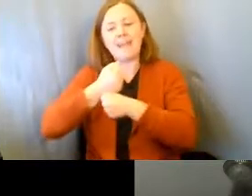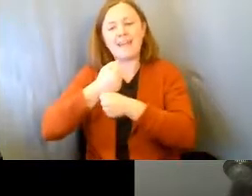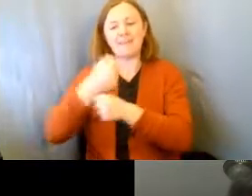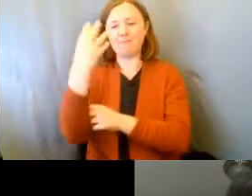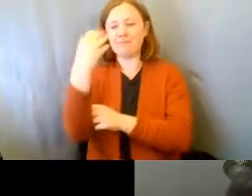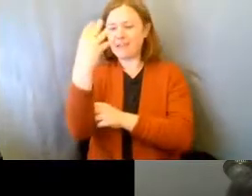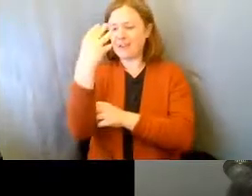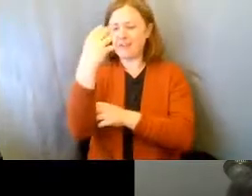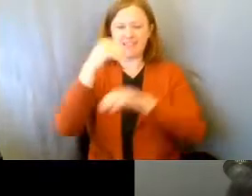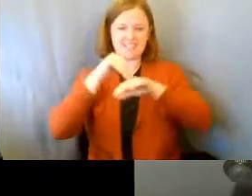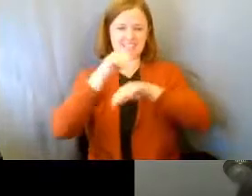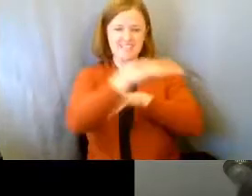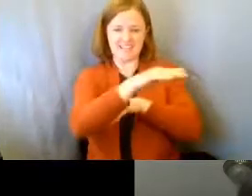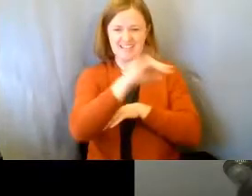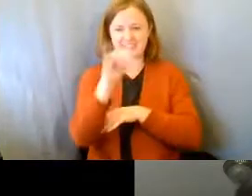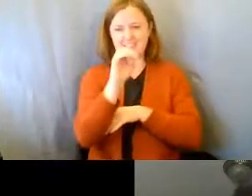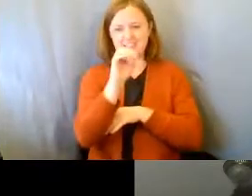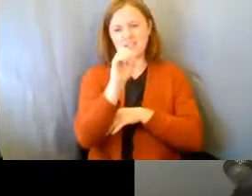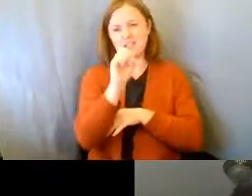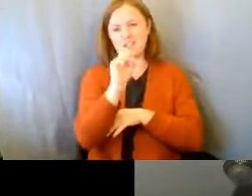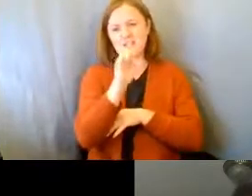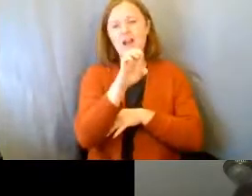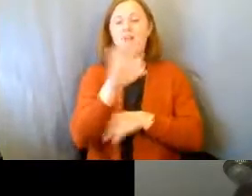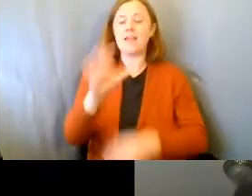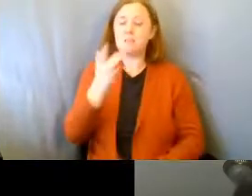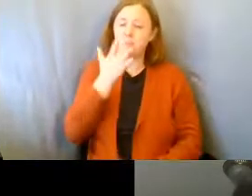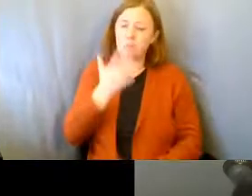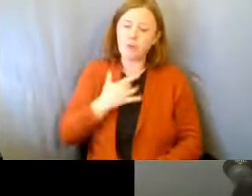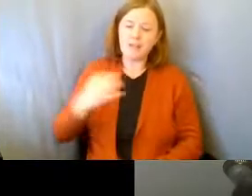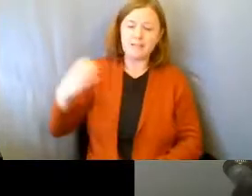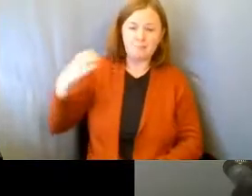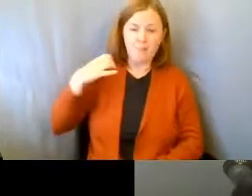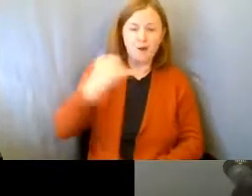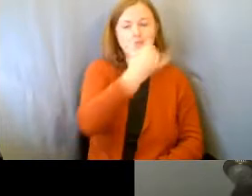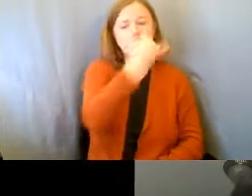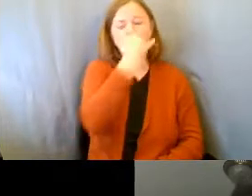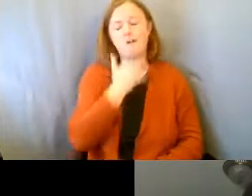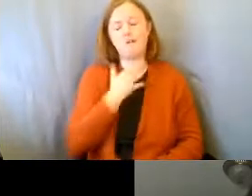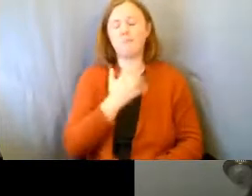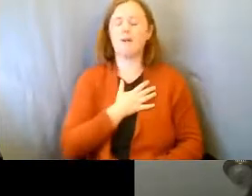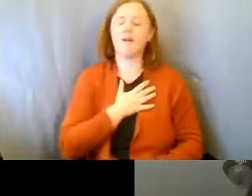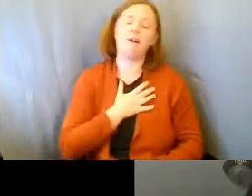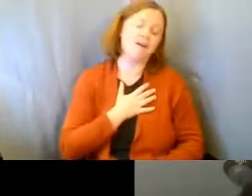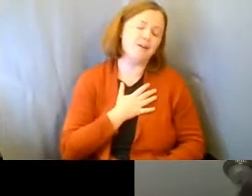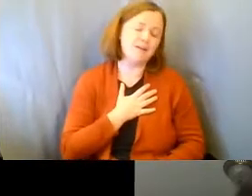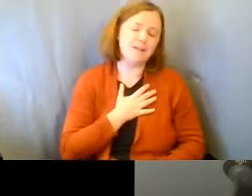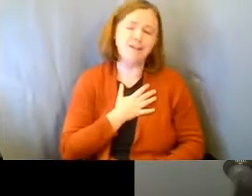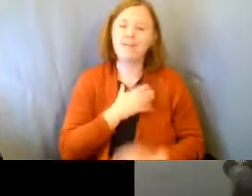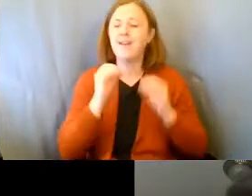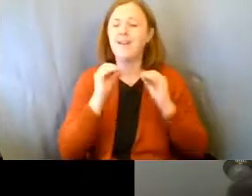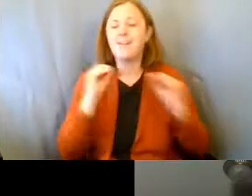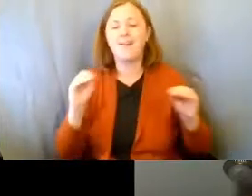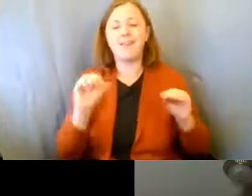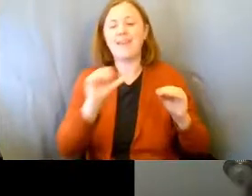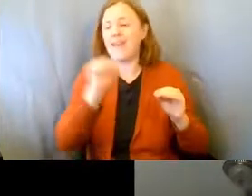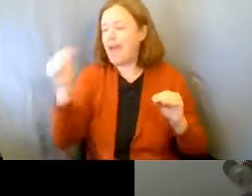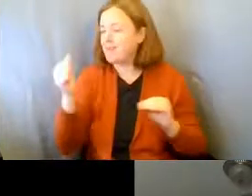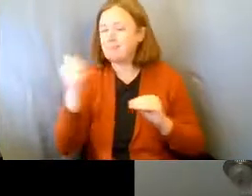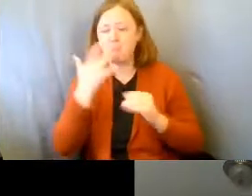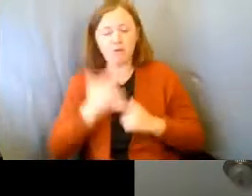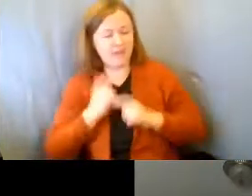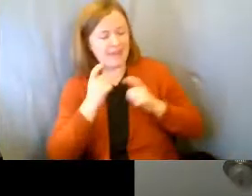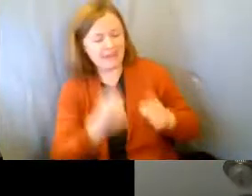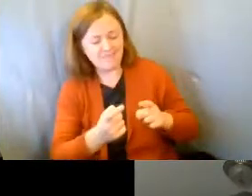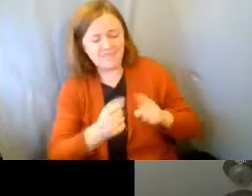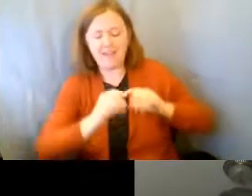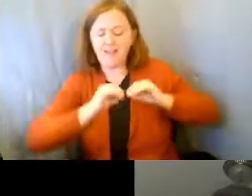him. I know on his birthday, his boss called him. Oh, my gosh. Nothing else in the world that he got that day meant